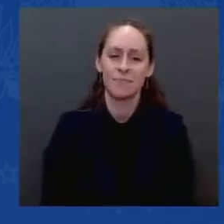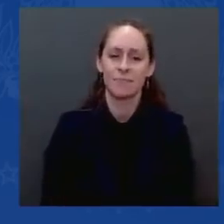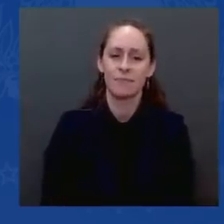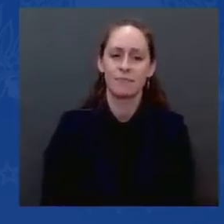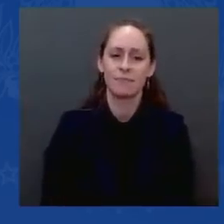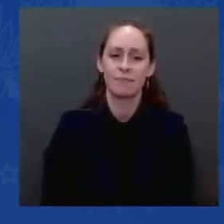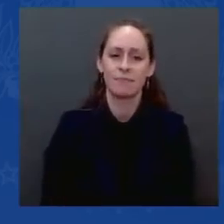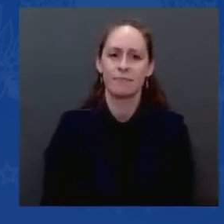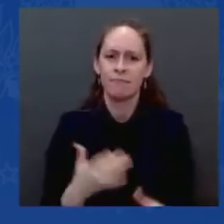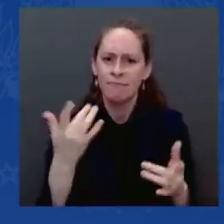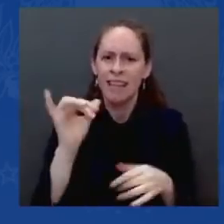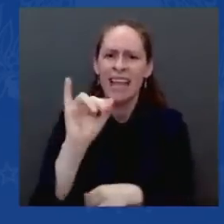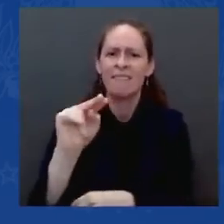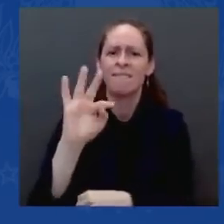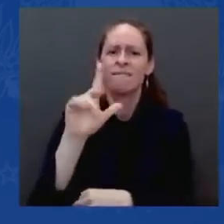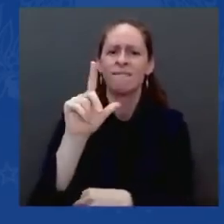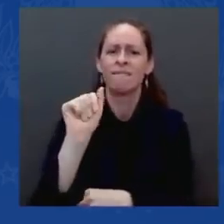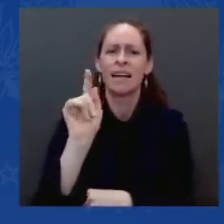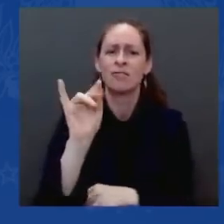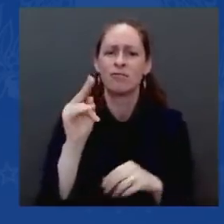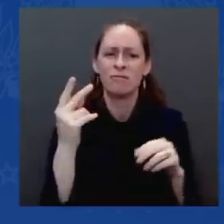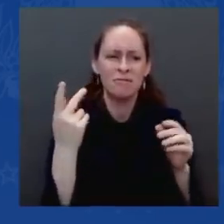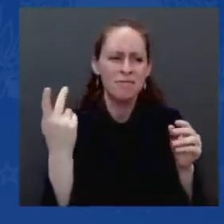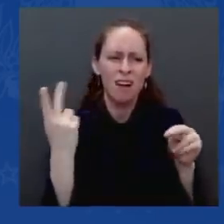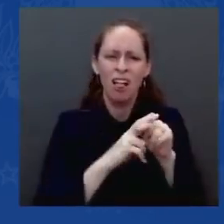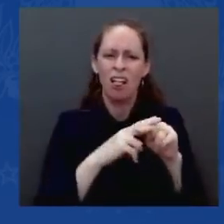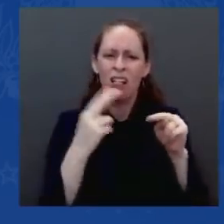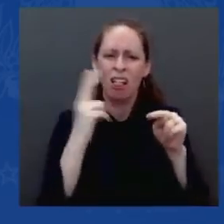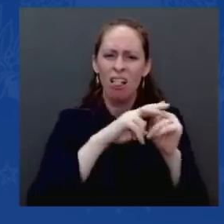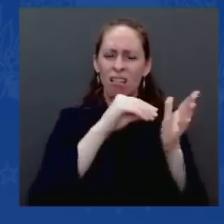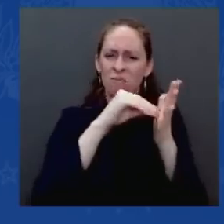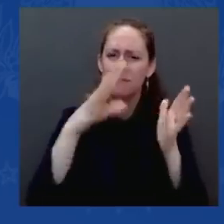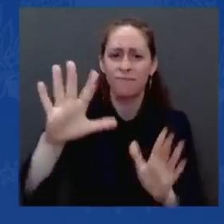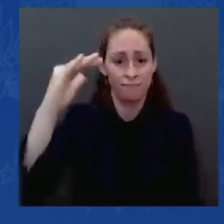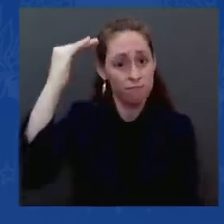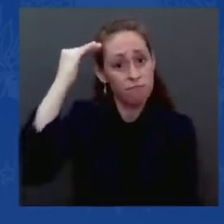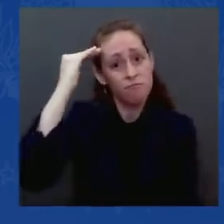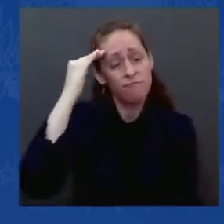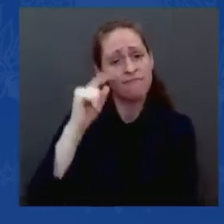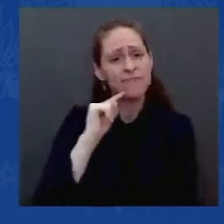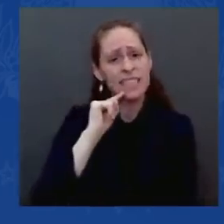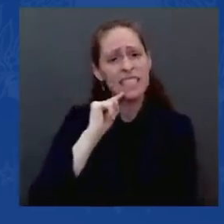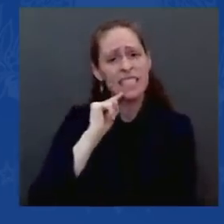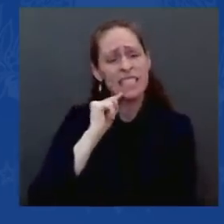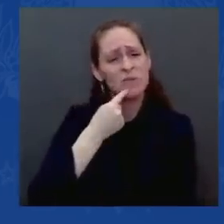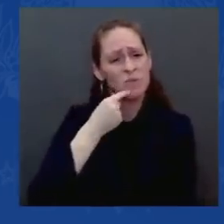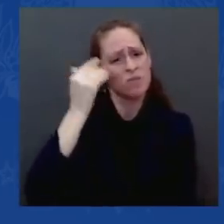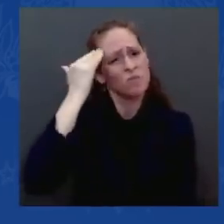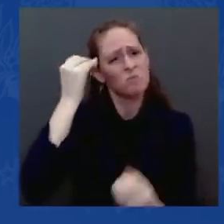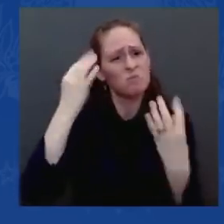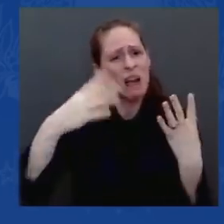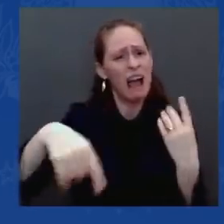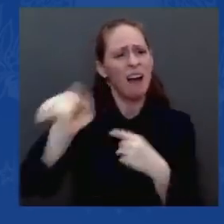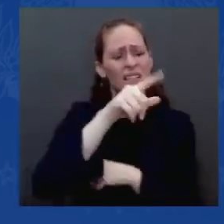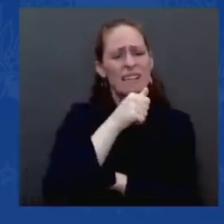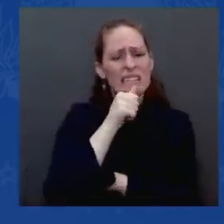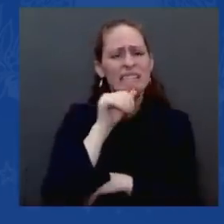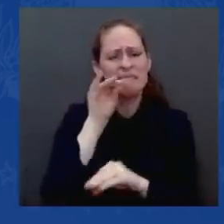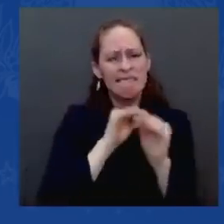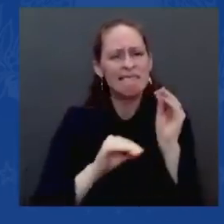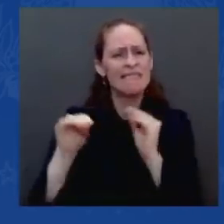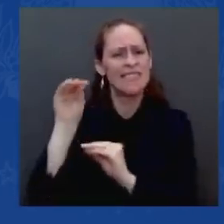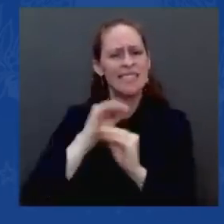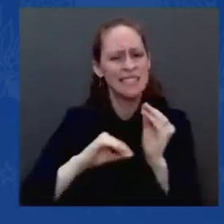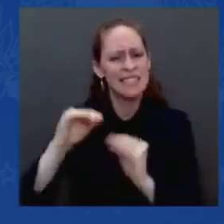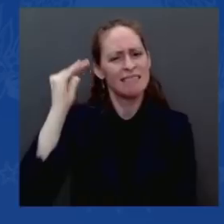and a lot of people are being hurt by it. But guess what? One-third of the inflation in America is a consequence of the cost of